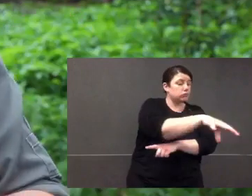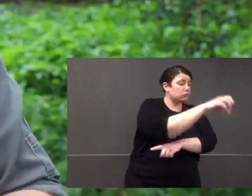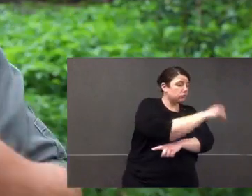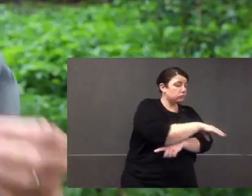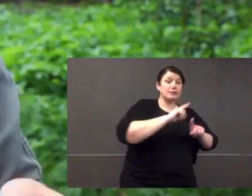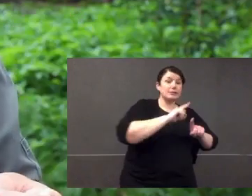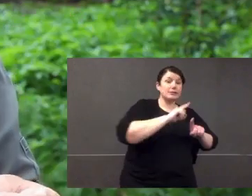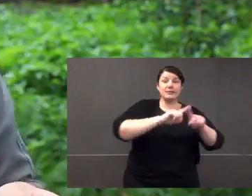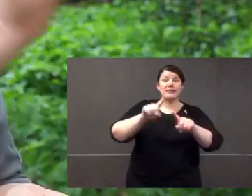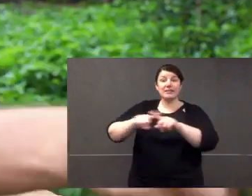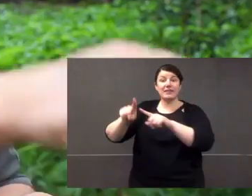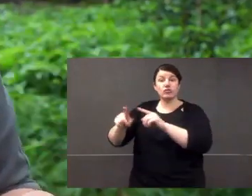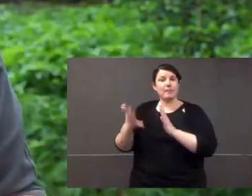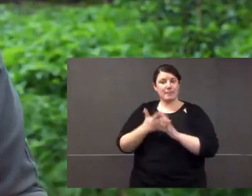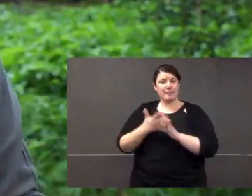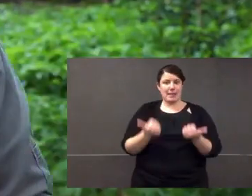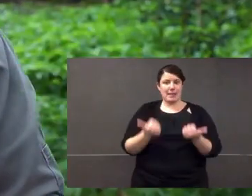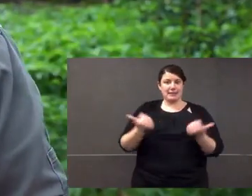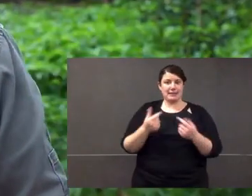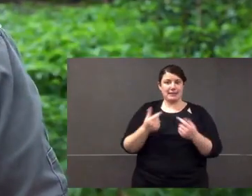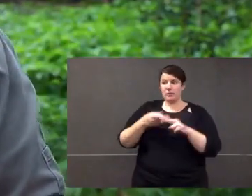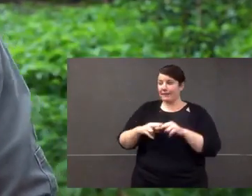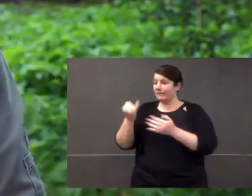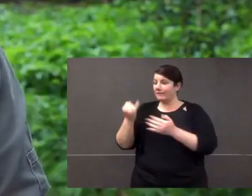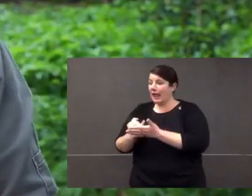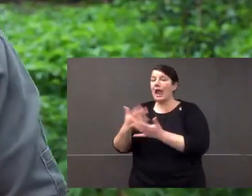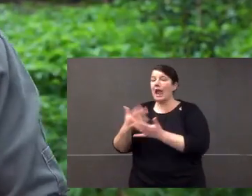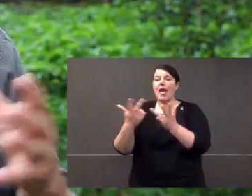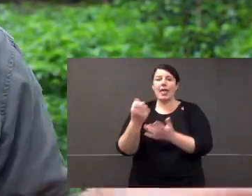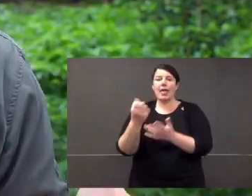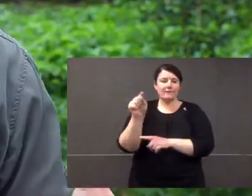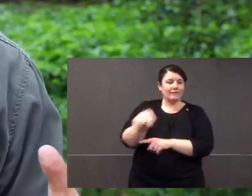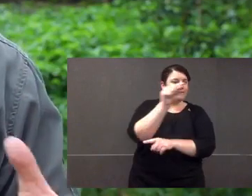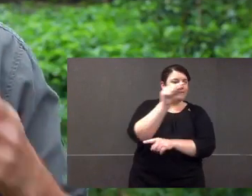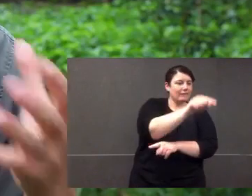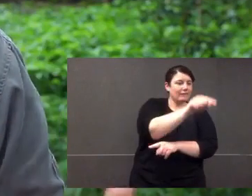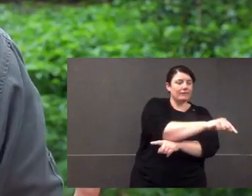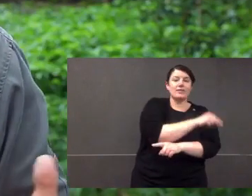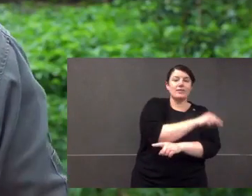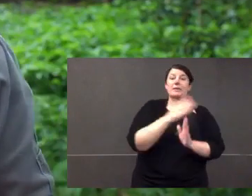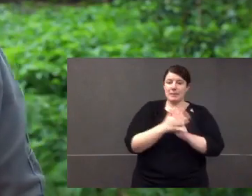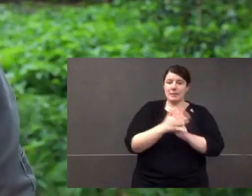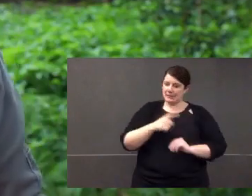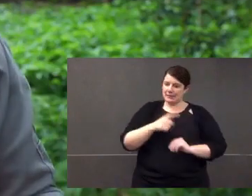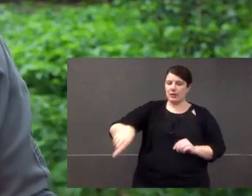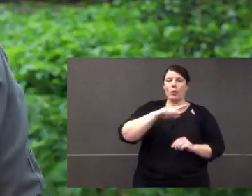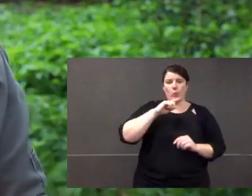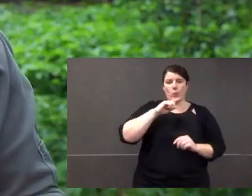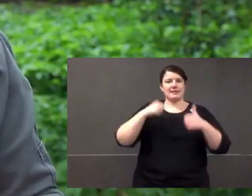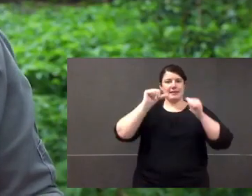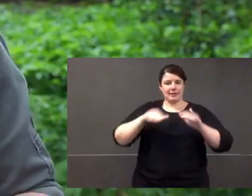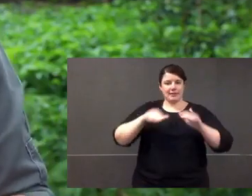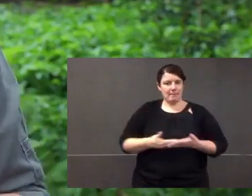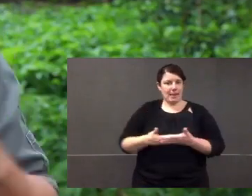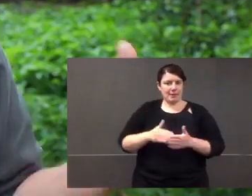So to spread her genetics, she lays in different nests and that means she's hedged her bets, which means that there are so many